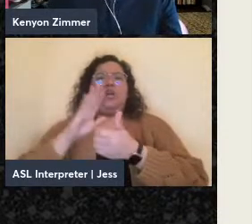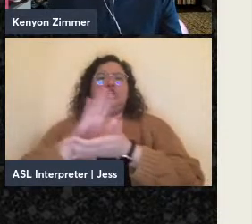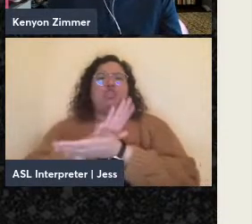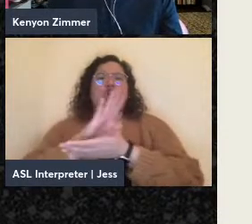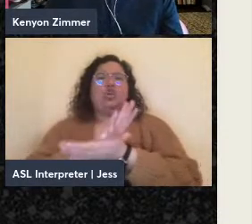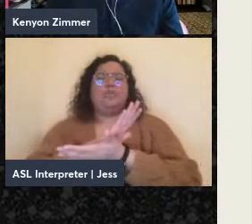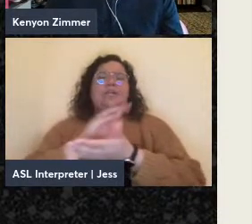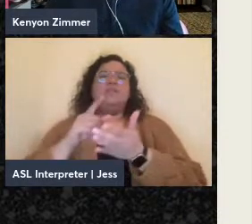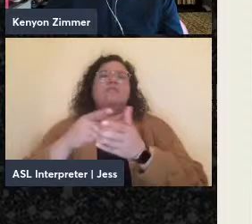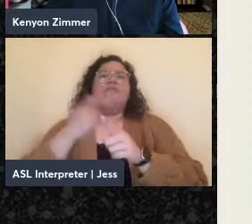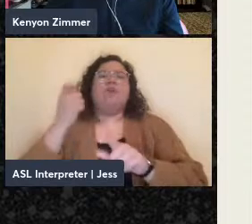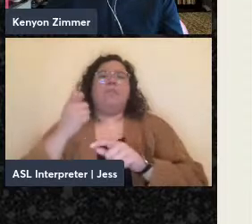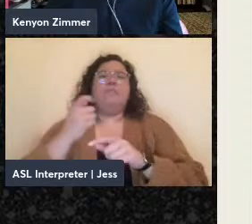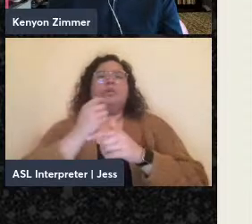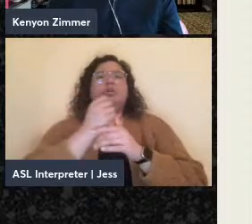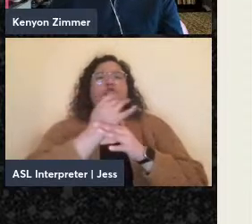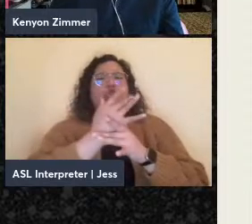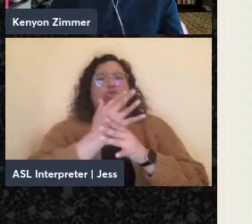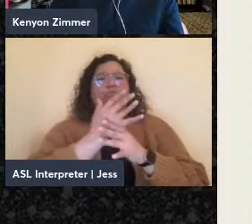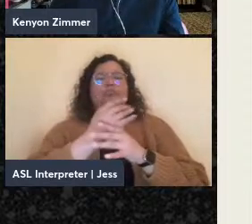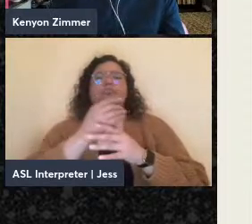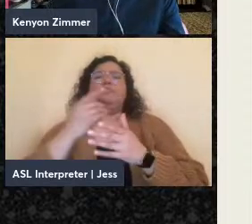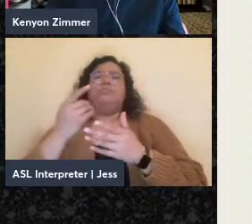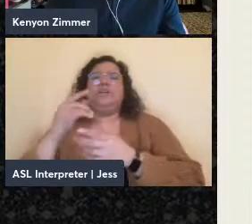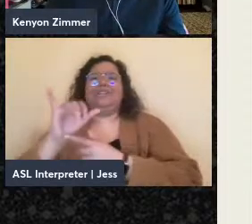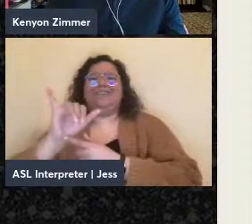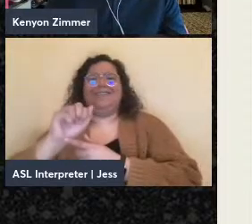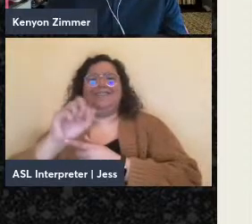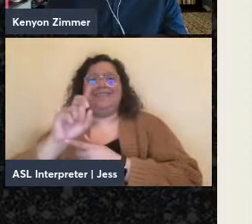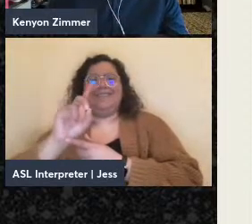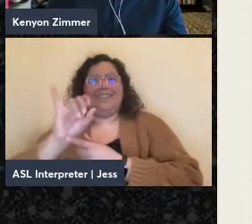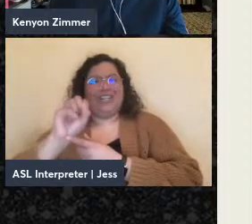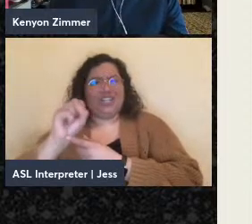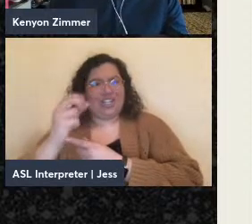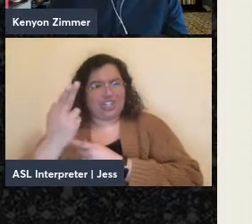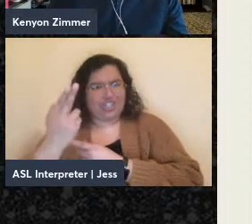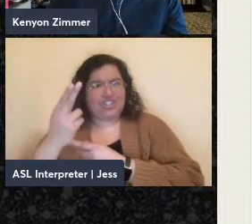German, Russian, and Yiddish related to individual contributions.